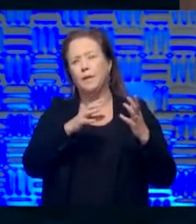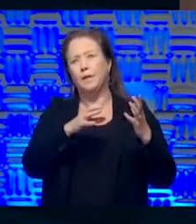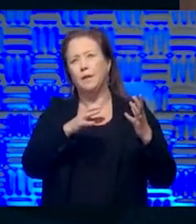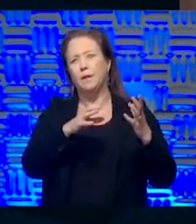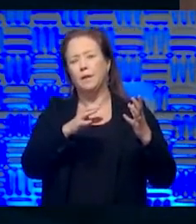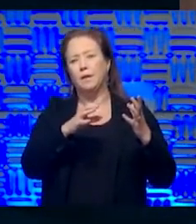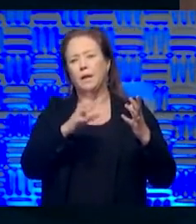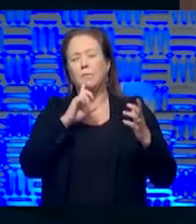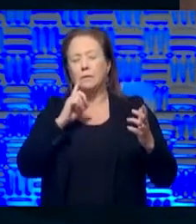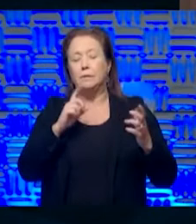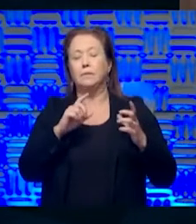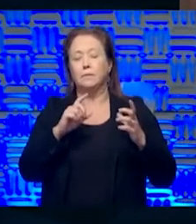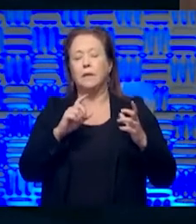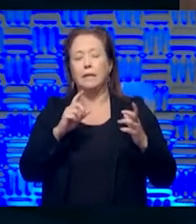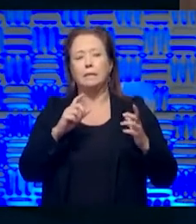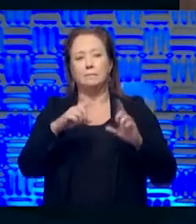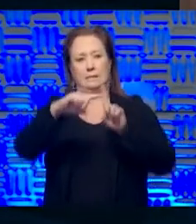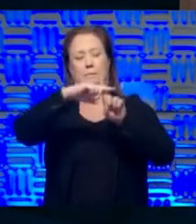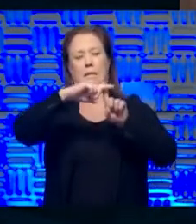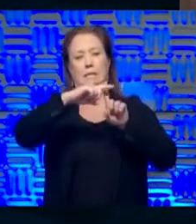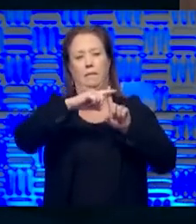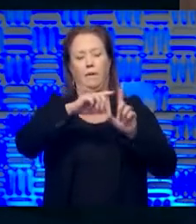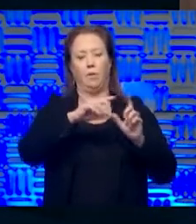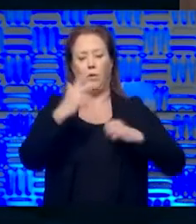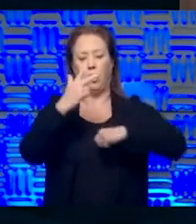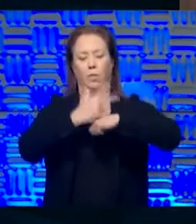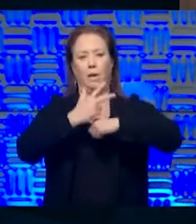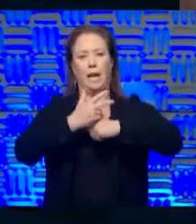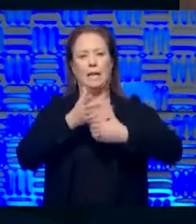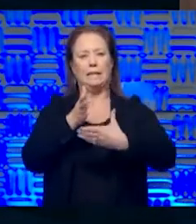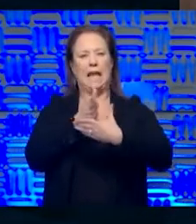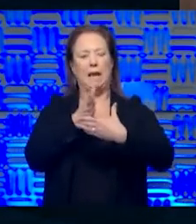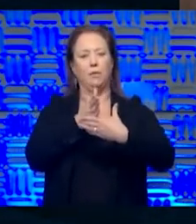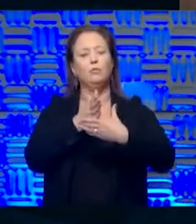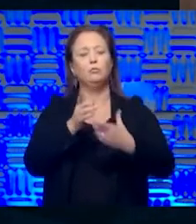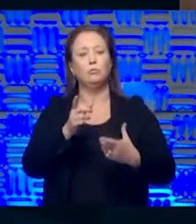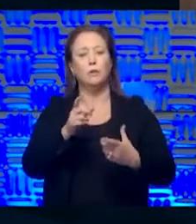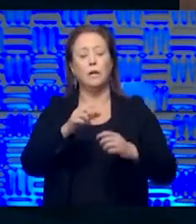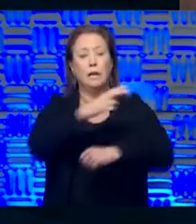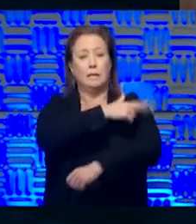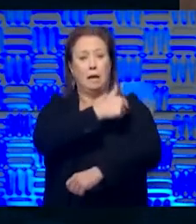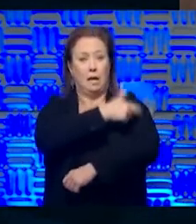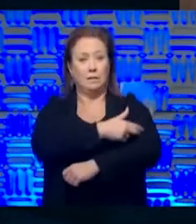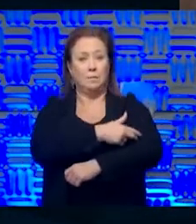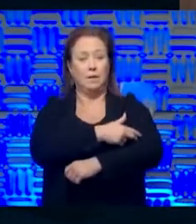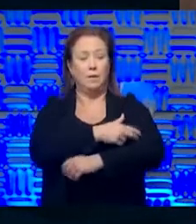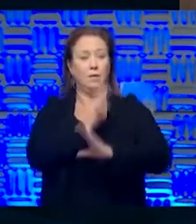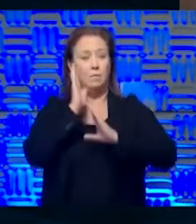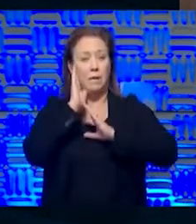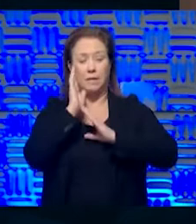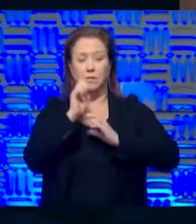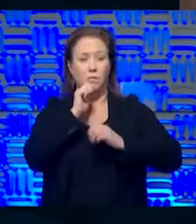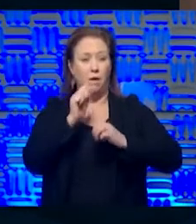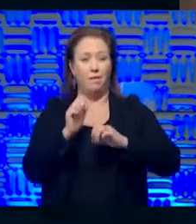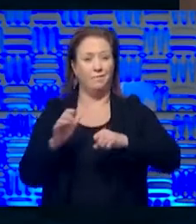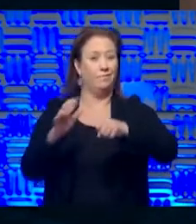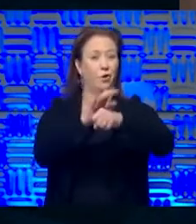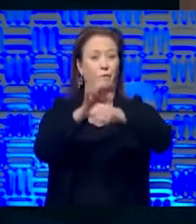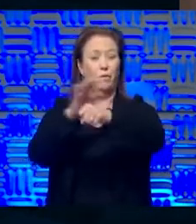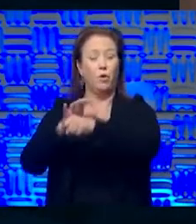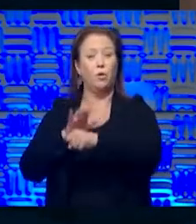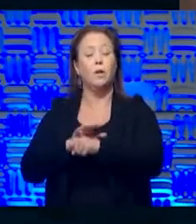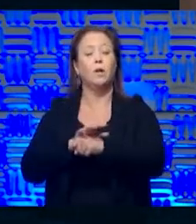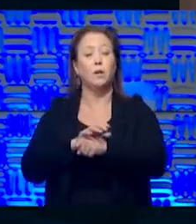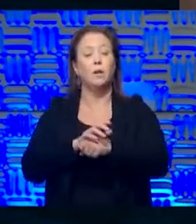encouraging trend. If you look at a rolling three day average, uh, certainly the hospital beds aren't as full as they used to be, have we